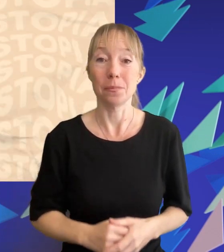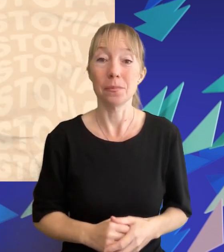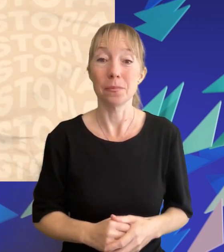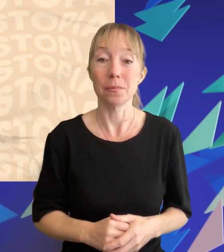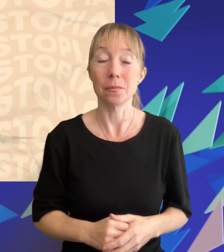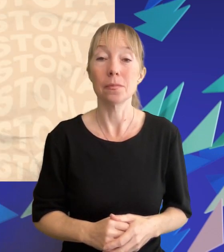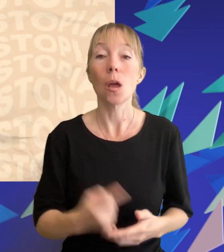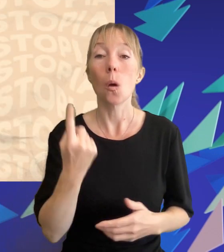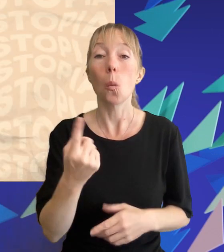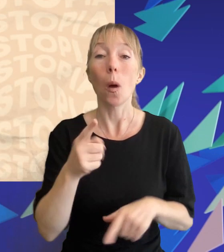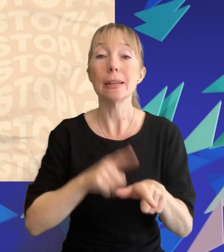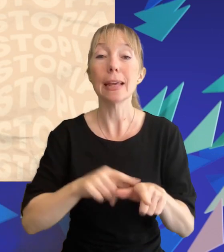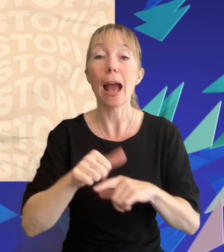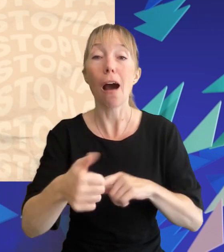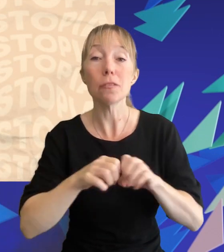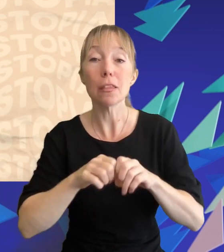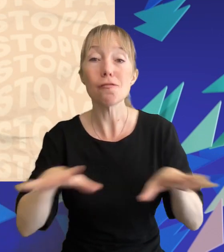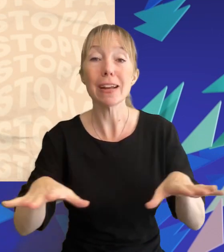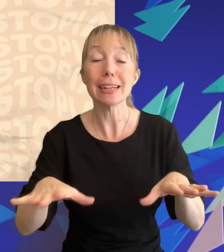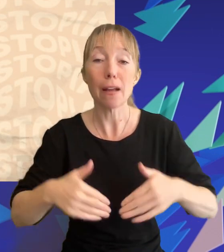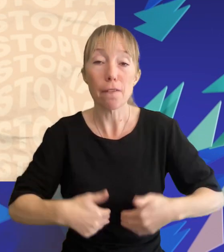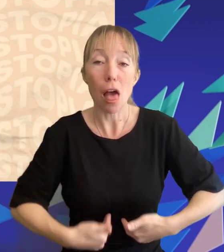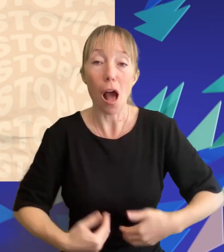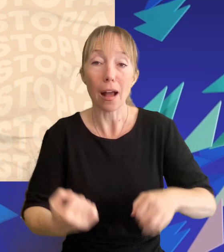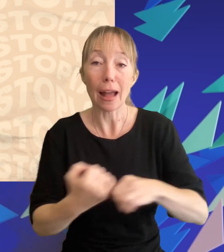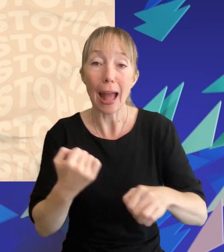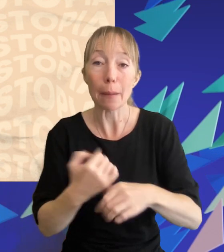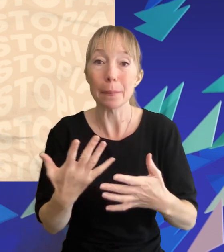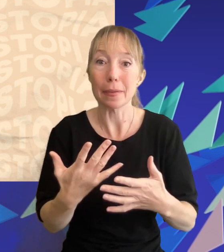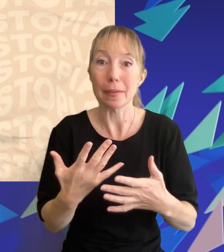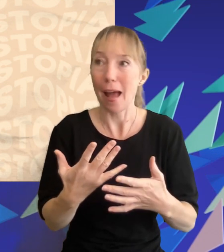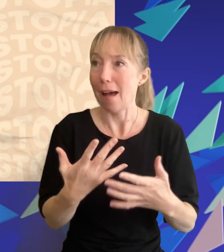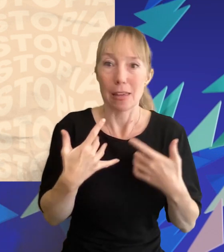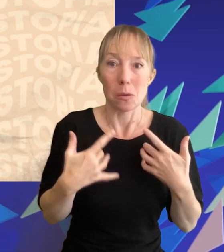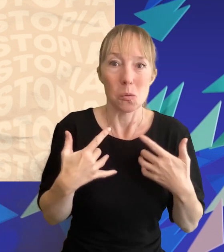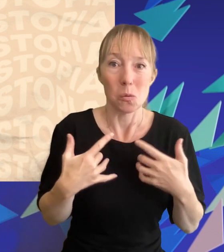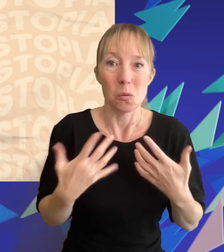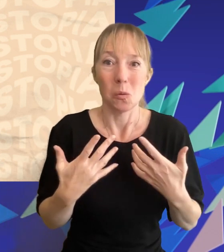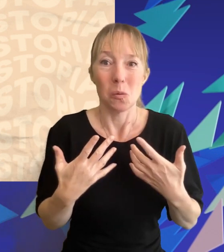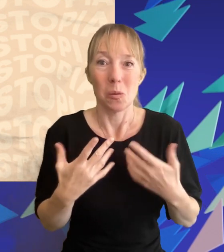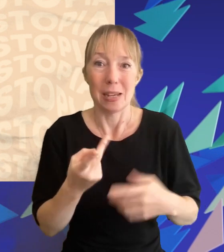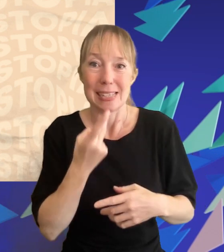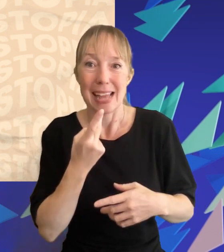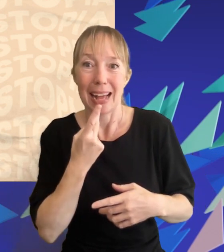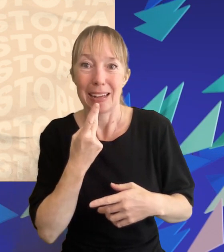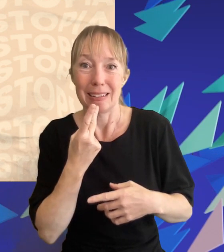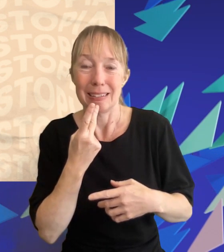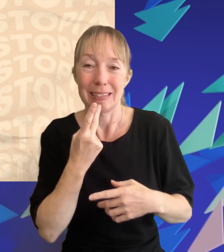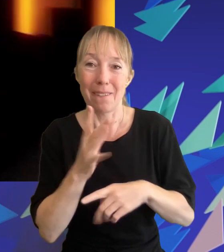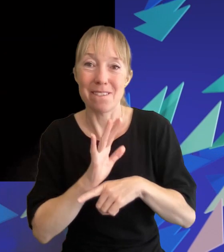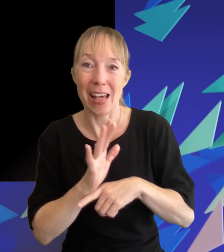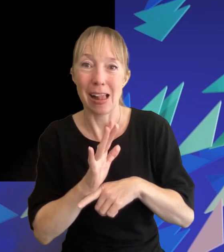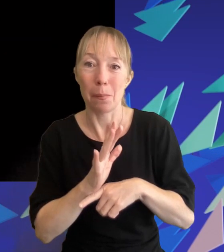just one year after the release of the hunger games the much anticipated sequel catching fire based on the 2009 novel